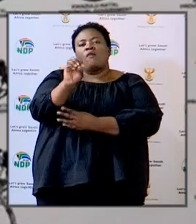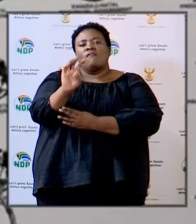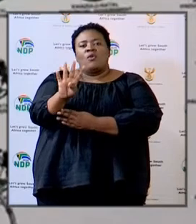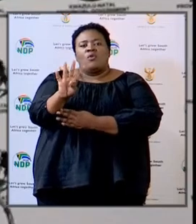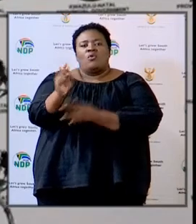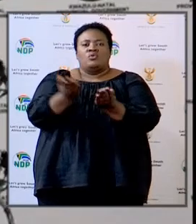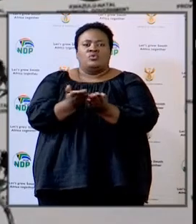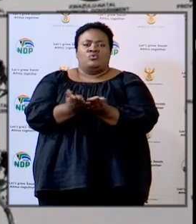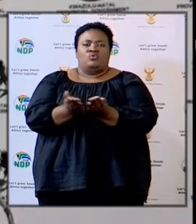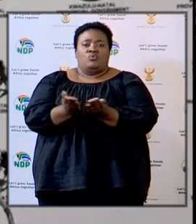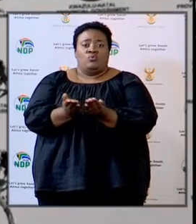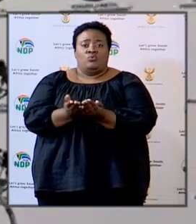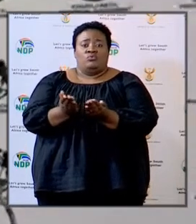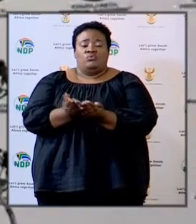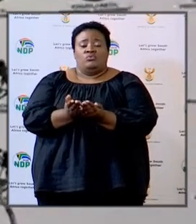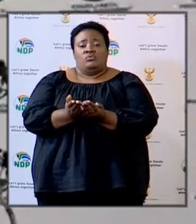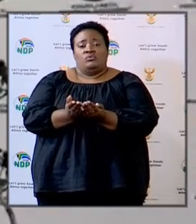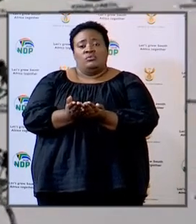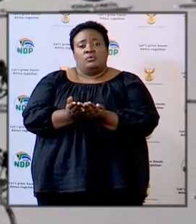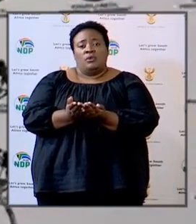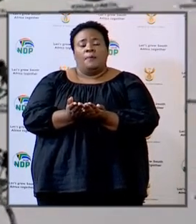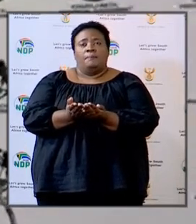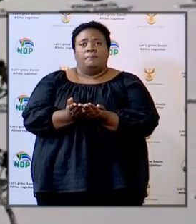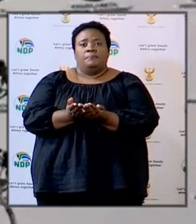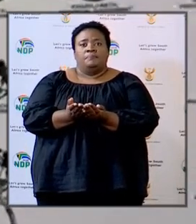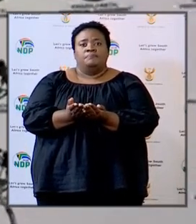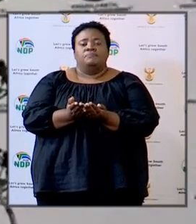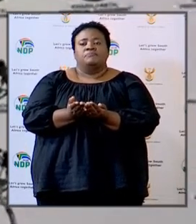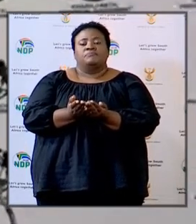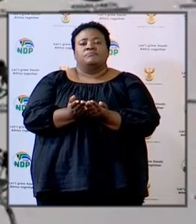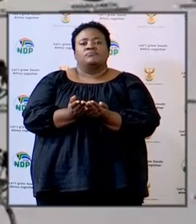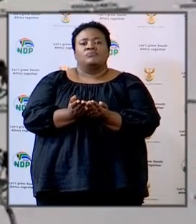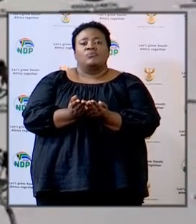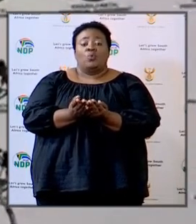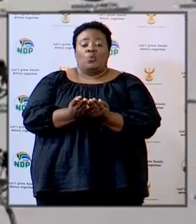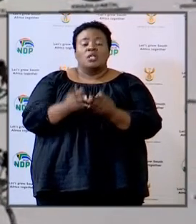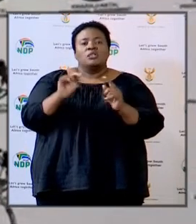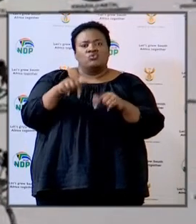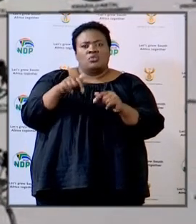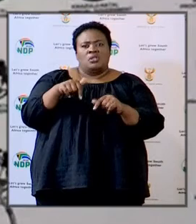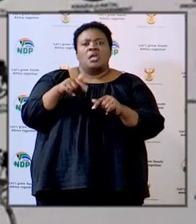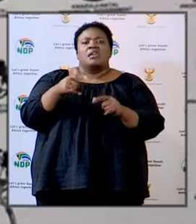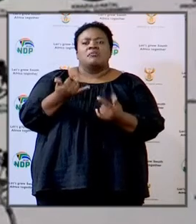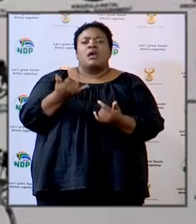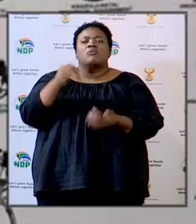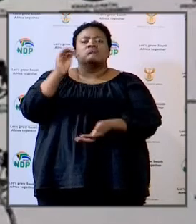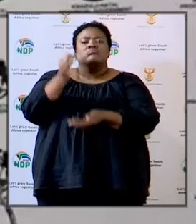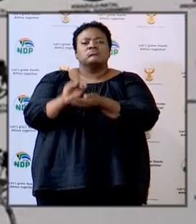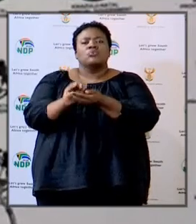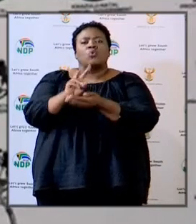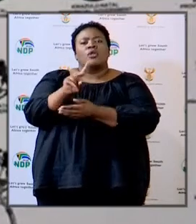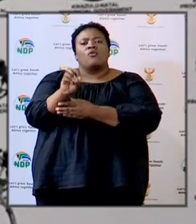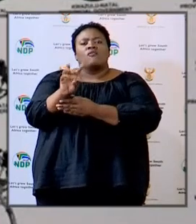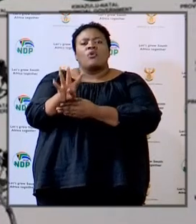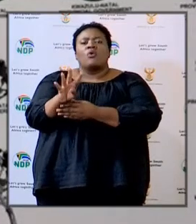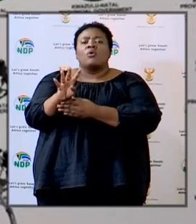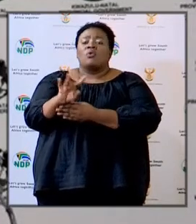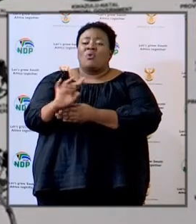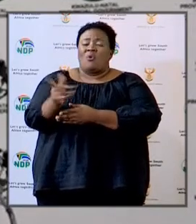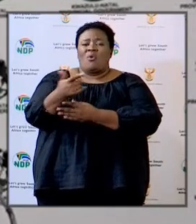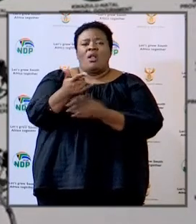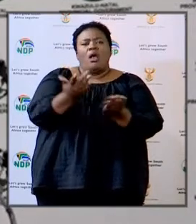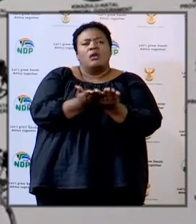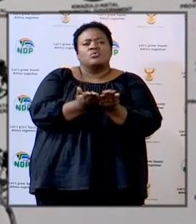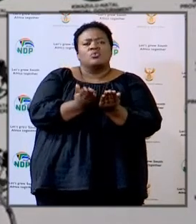schools given the work that has been done during the course of today all our schools have received